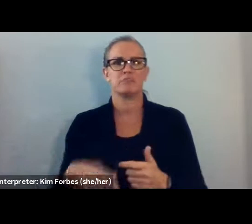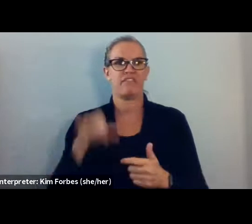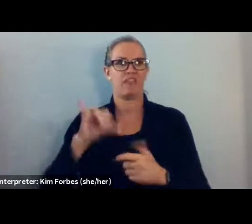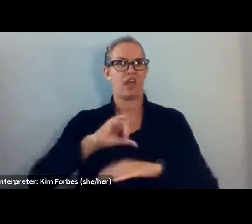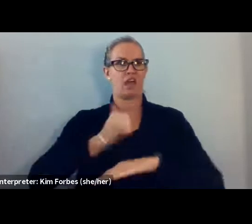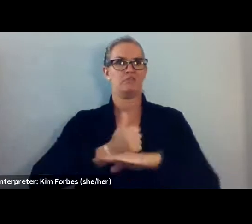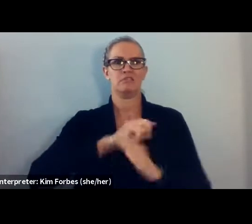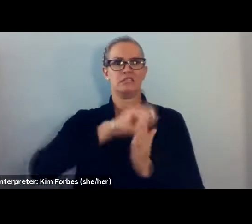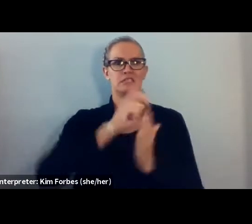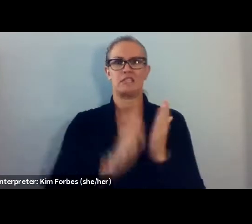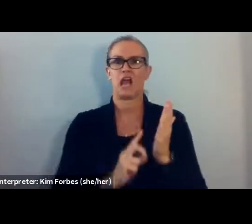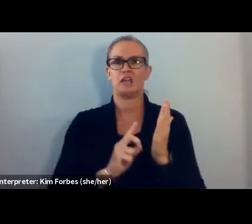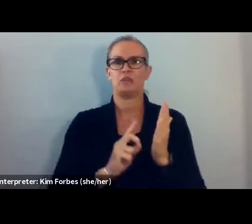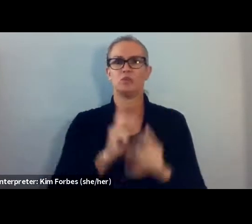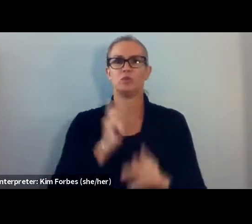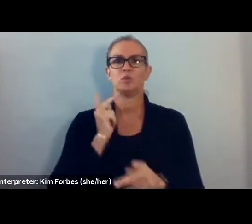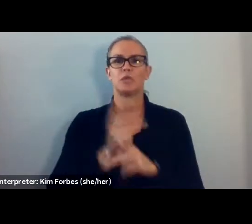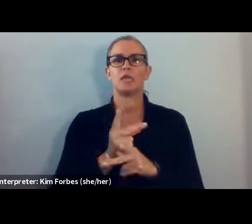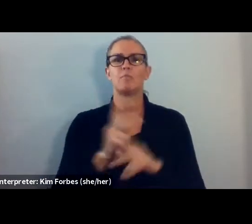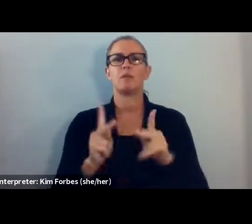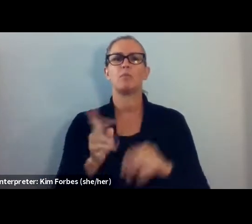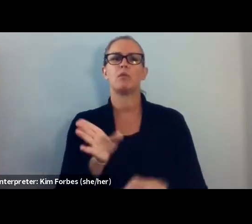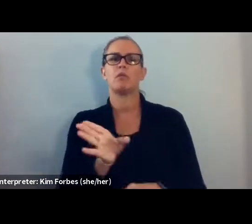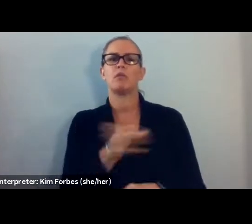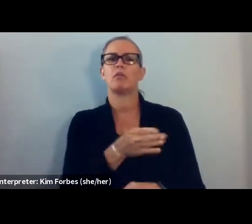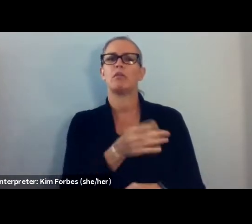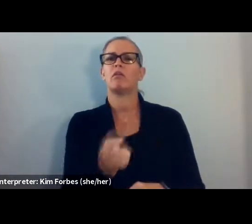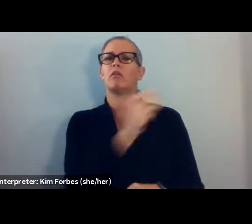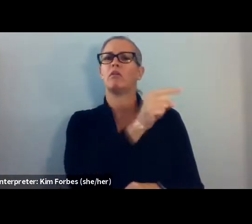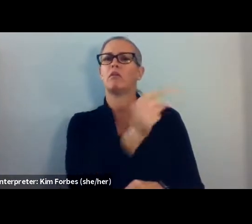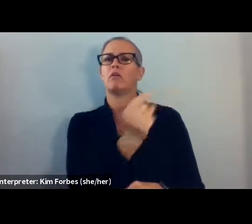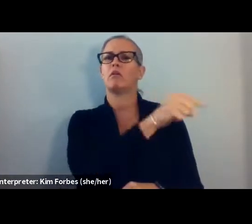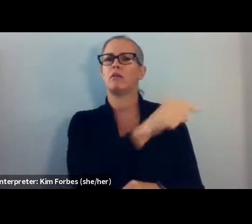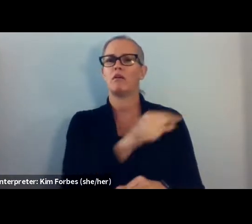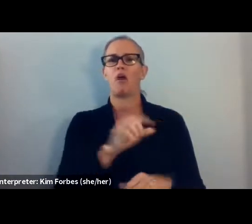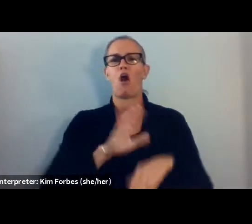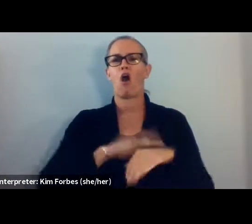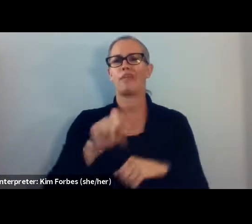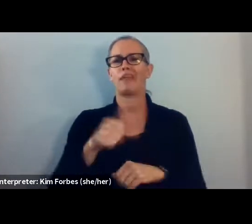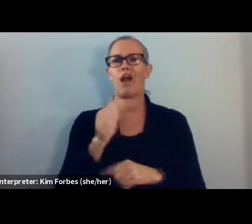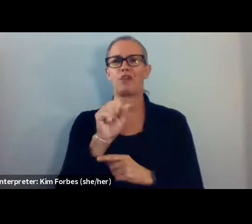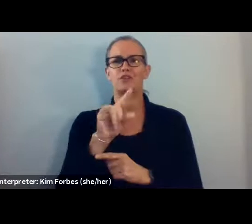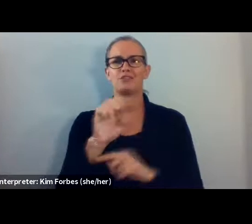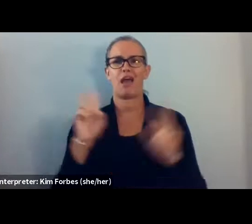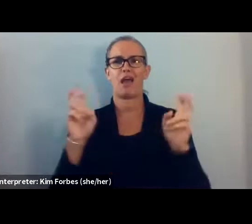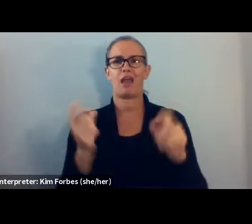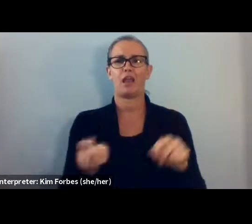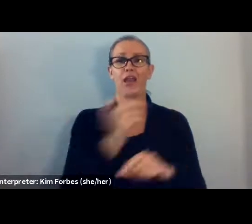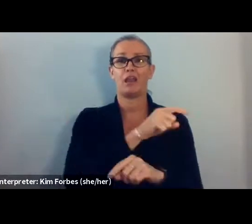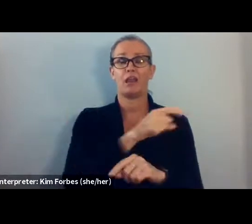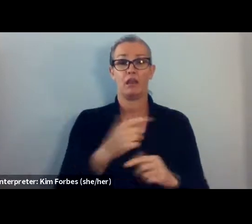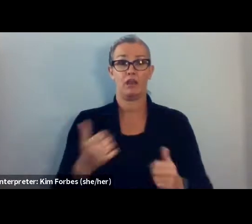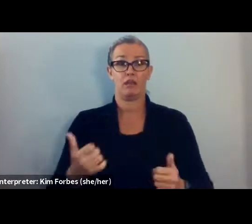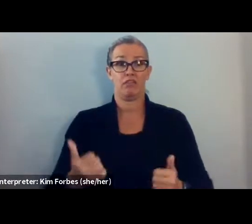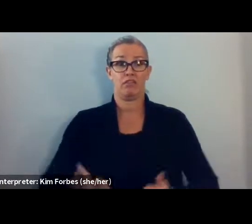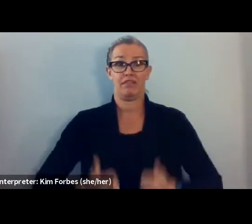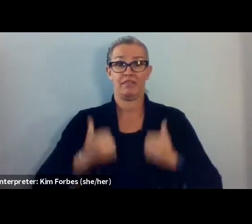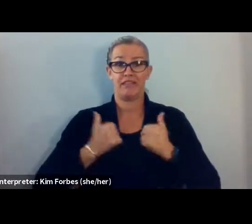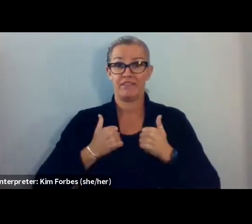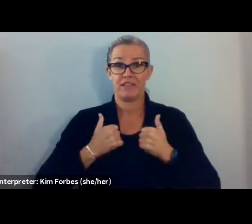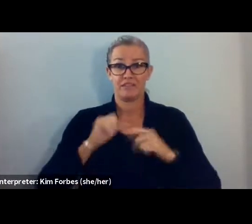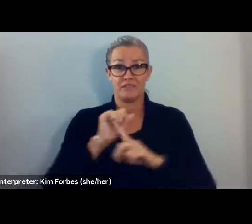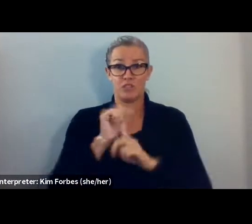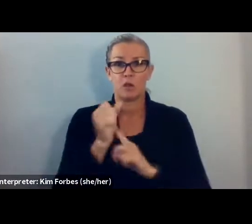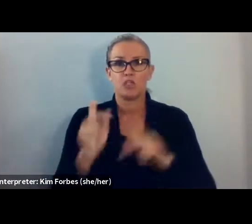everyone on the other side. And they're now living in conditions where most people don't have the legal right to work.